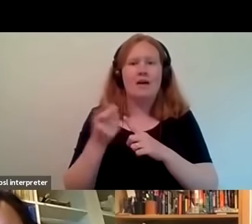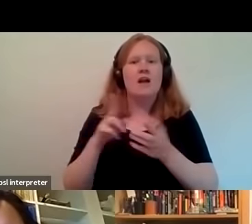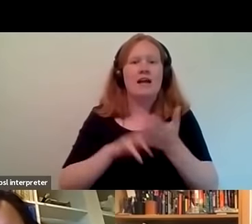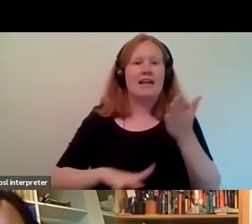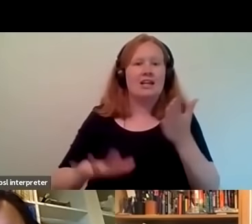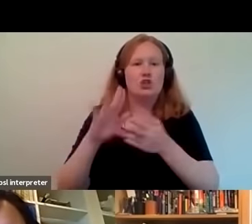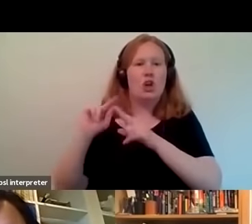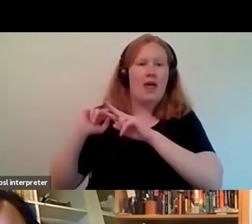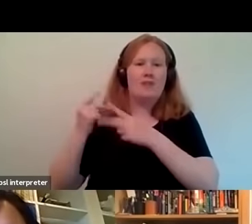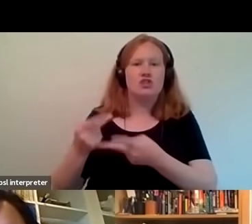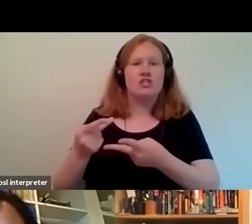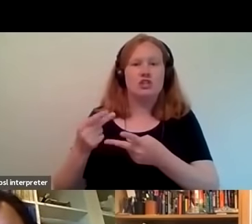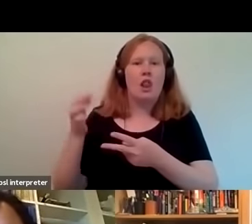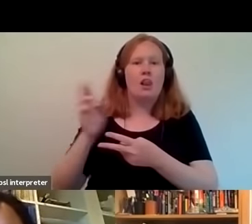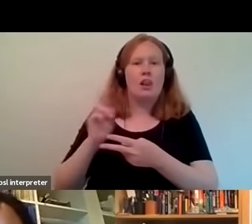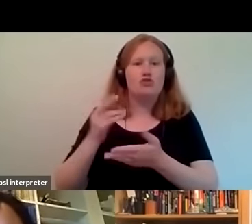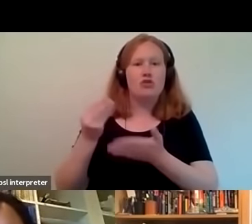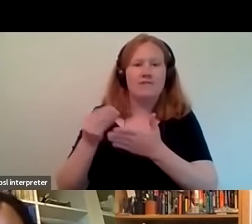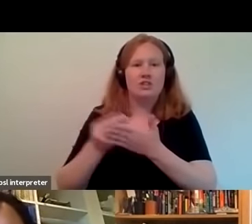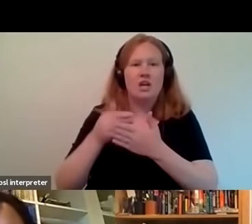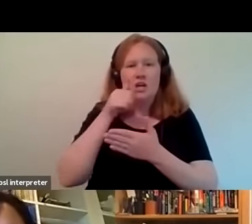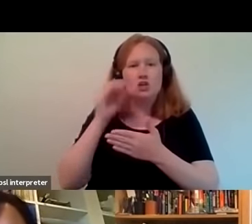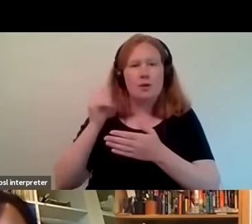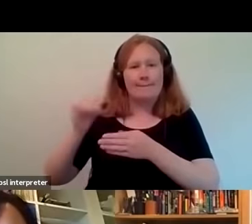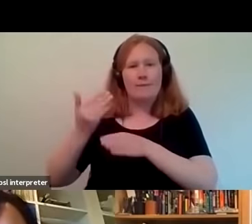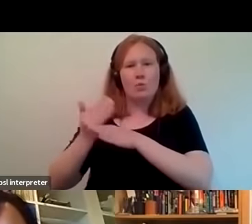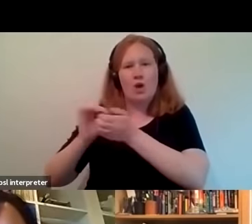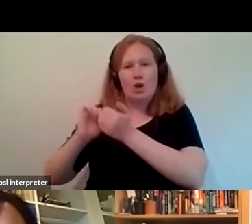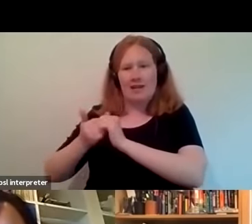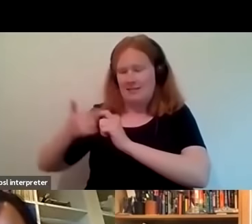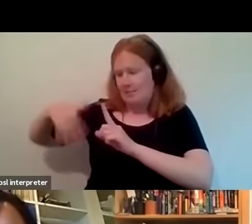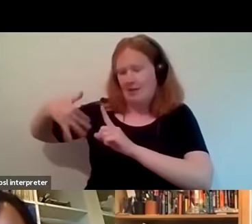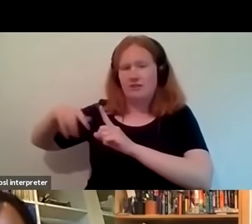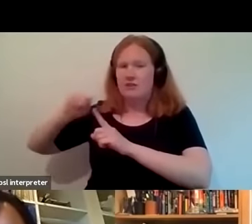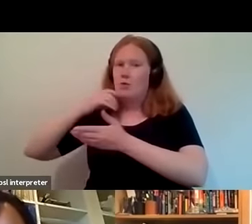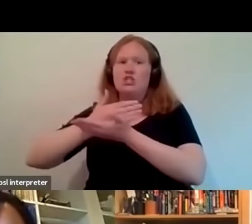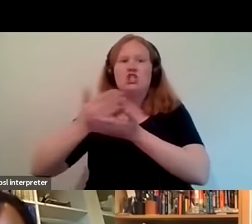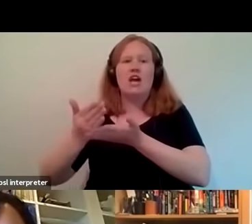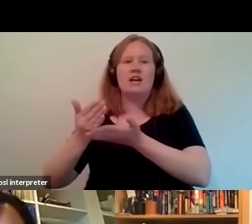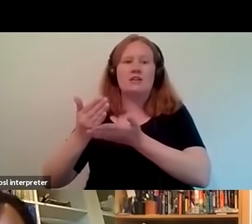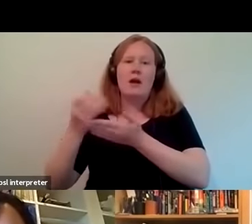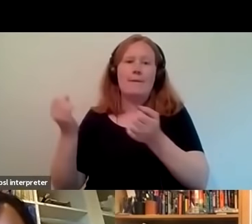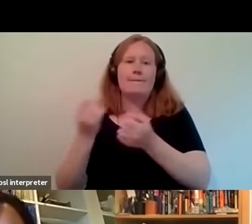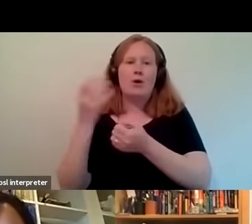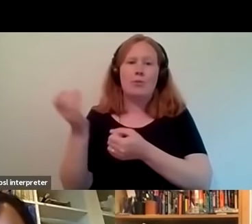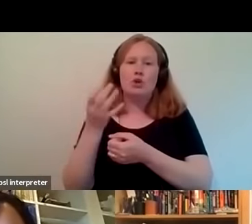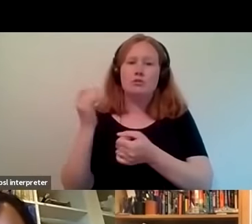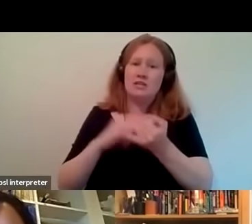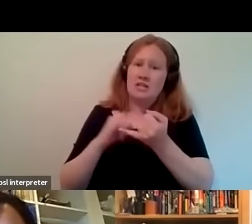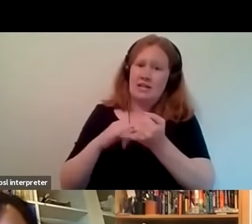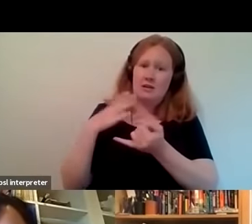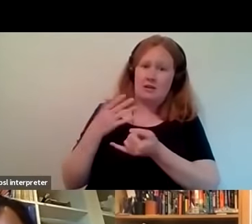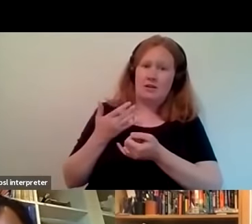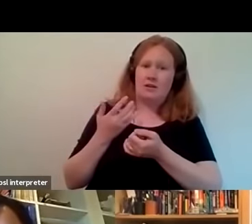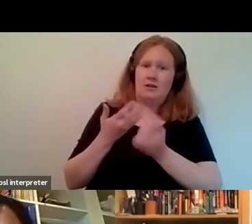and i know that some of her colleagues are in the background and that they will be sharing a powerpoint presentation so um selena why don't you introduce yourself and